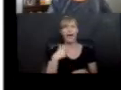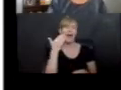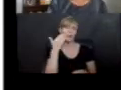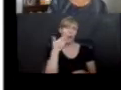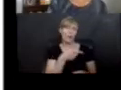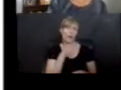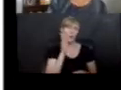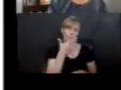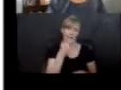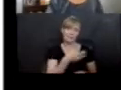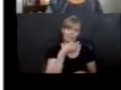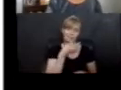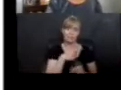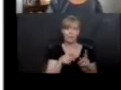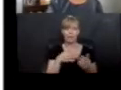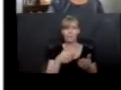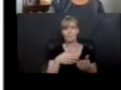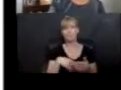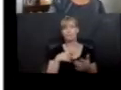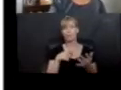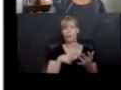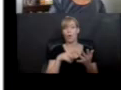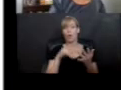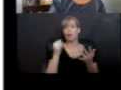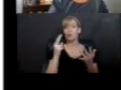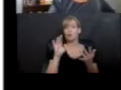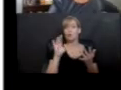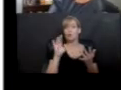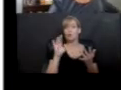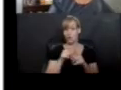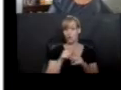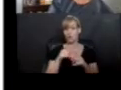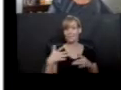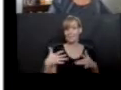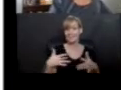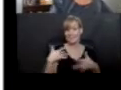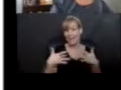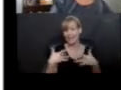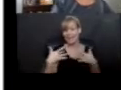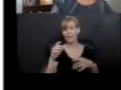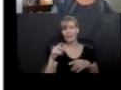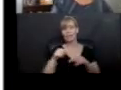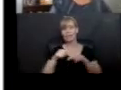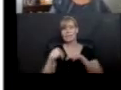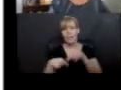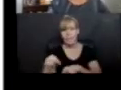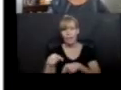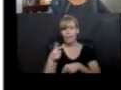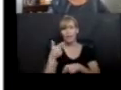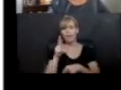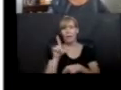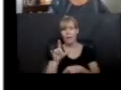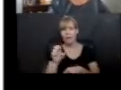So juicy words, you already know about juicy words, but they are words that are exciting, stumble, guzzle, simmer,